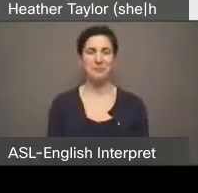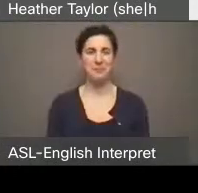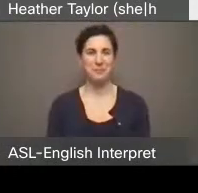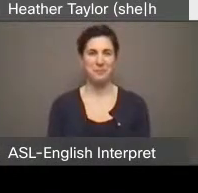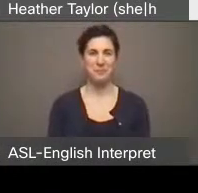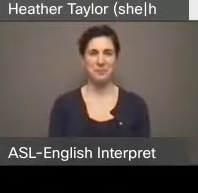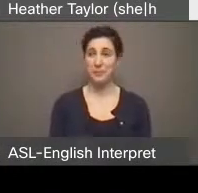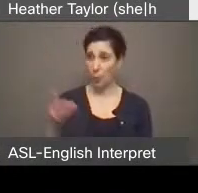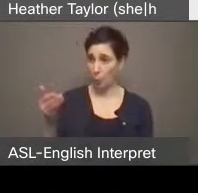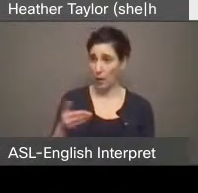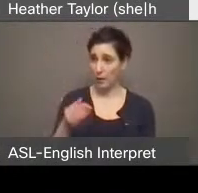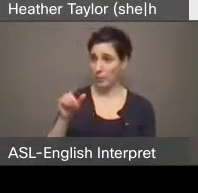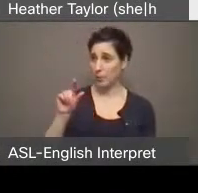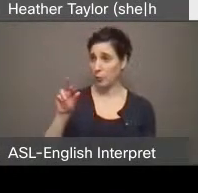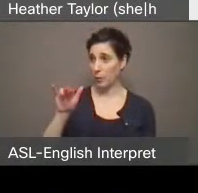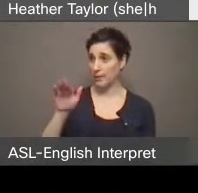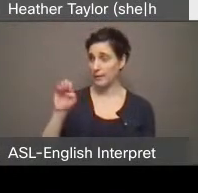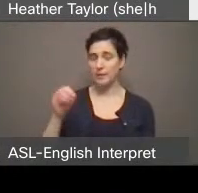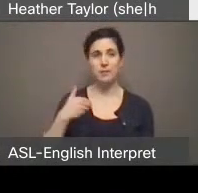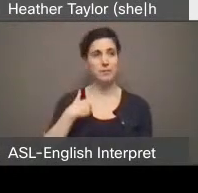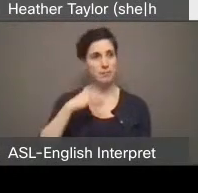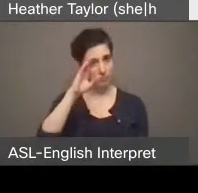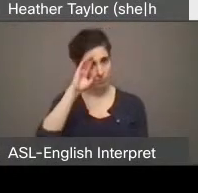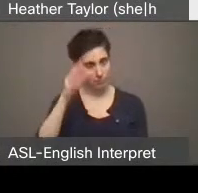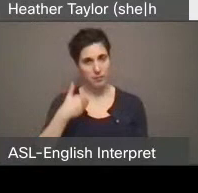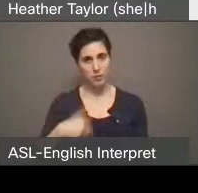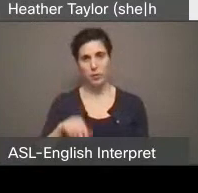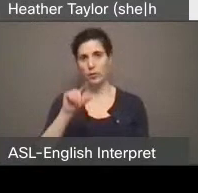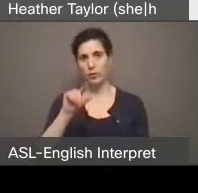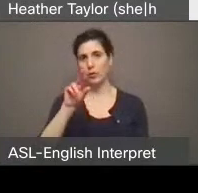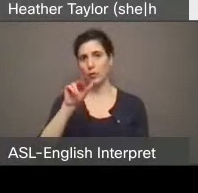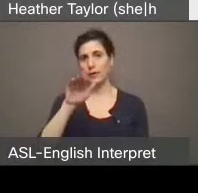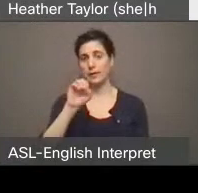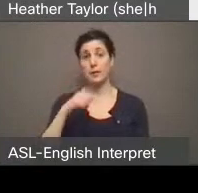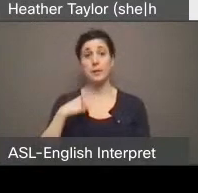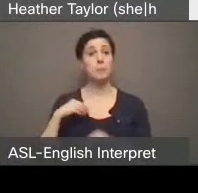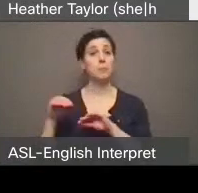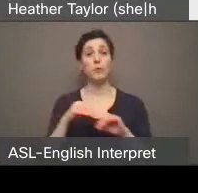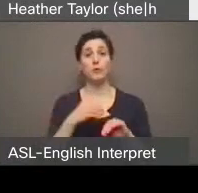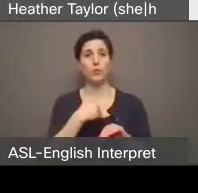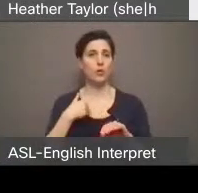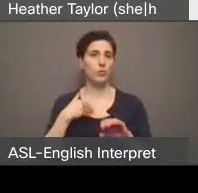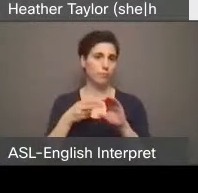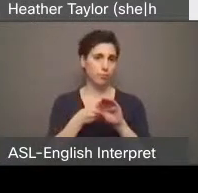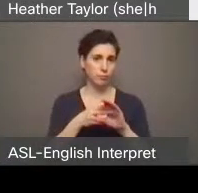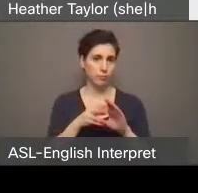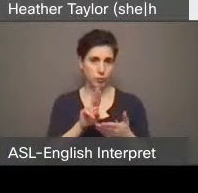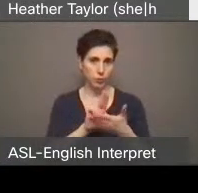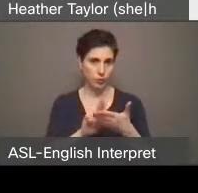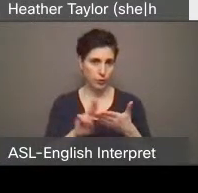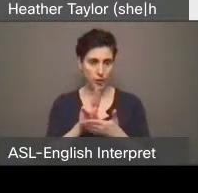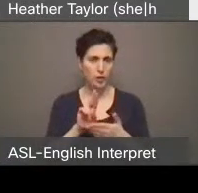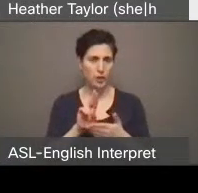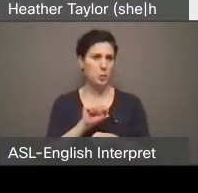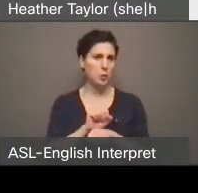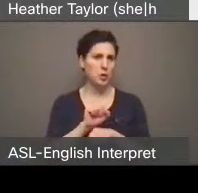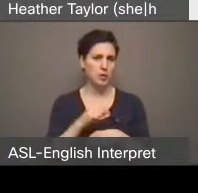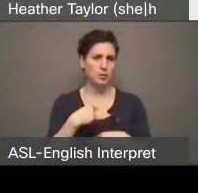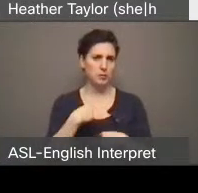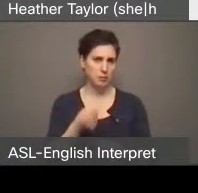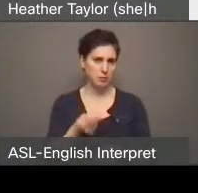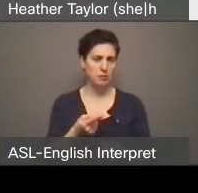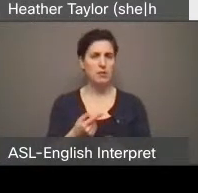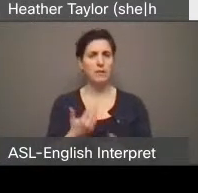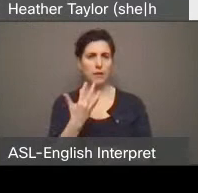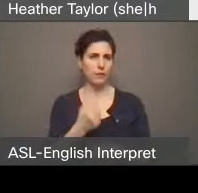Welcome Grace. So my name is Grace. I first moved to Toronto to attend university and I've lived and worked here full time for the past five years or so.